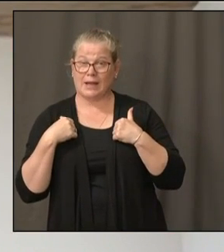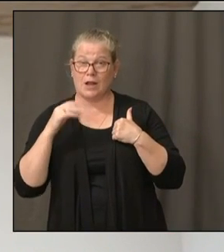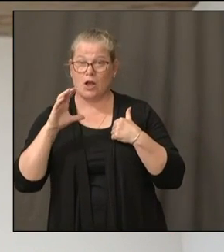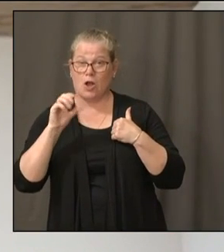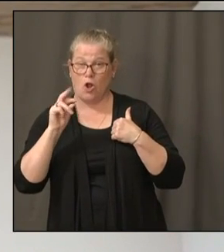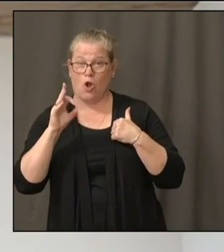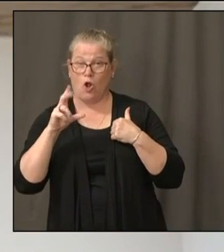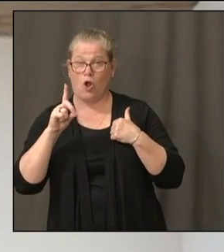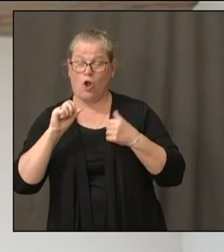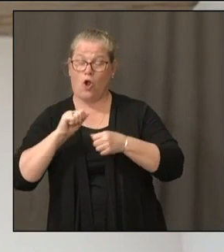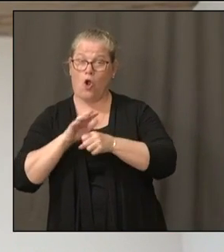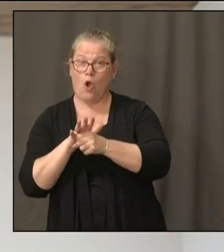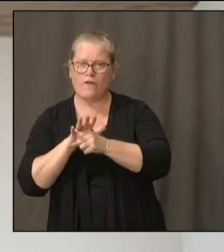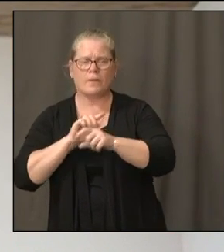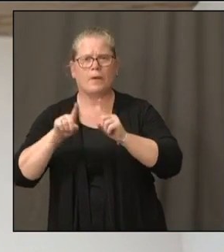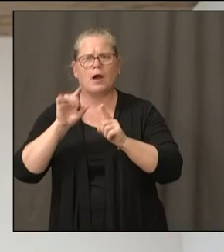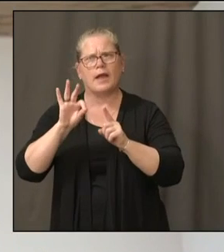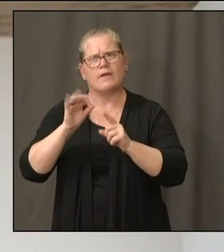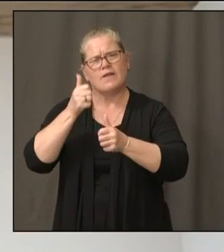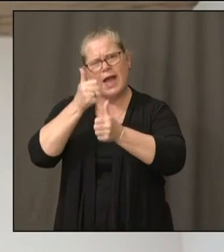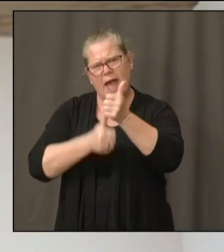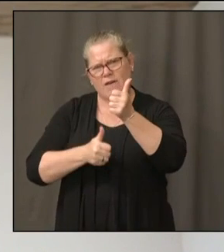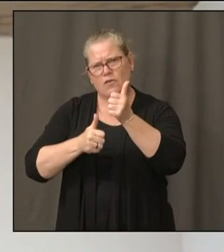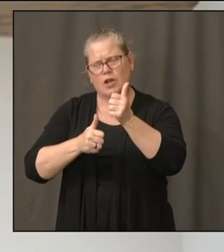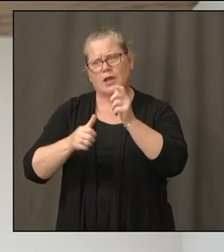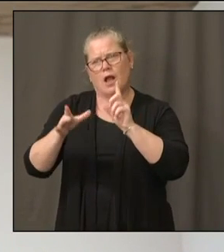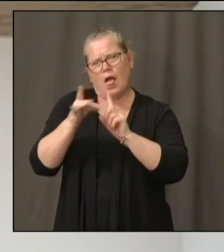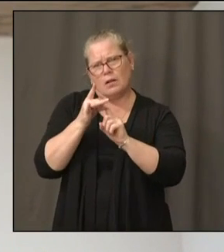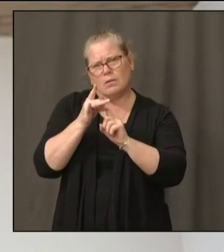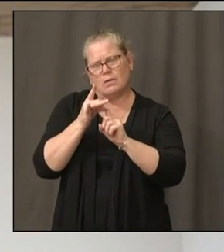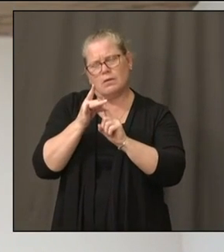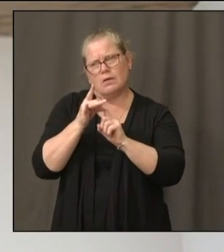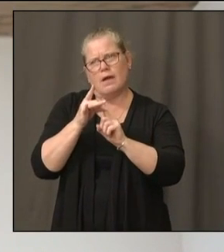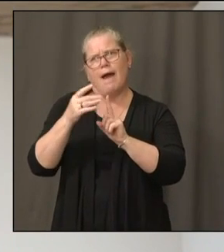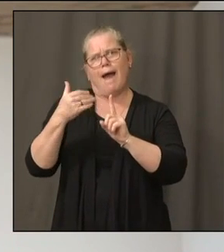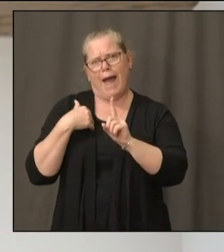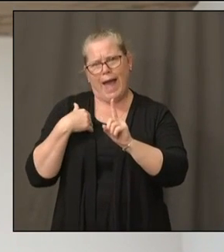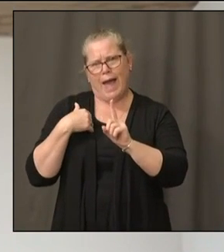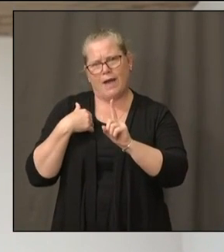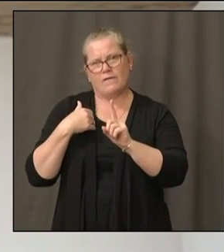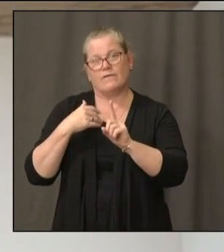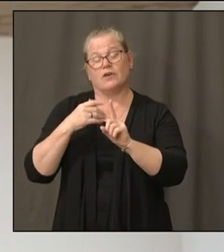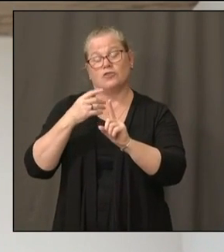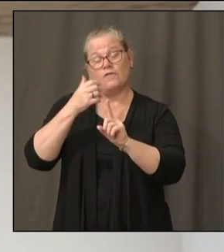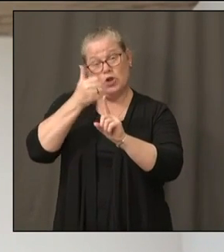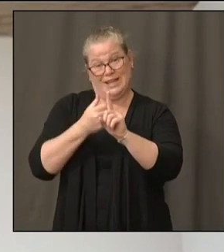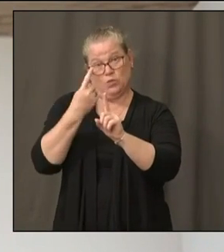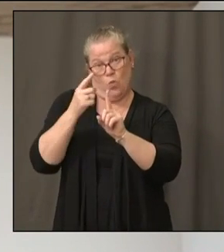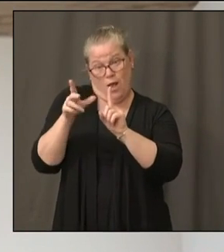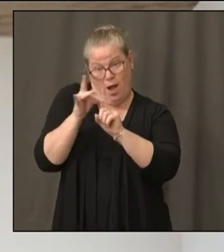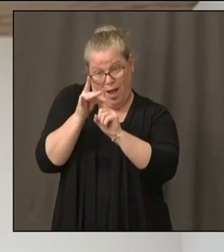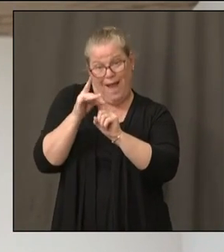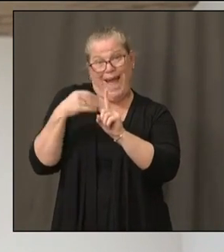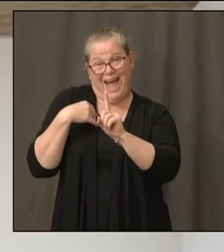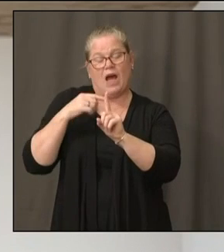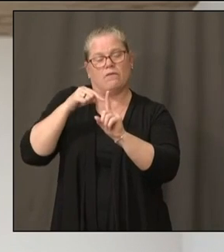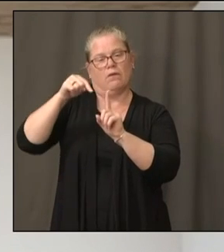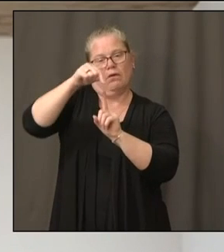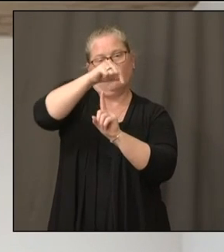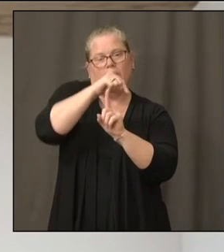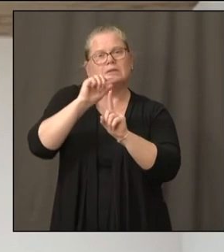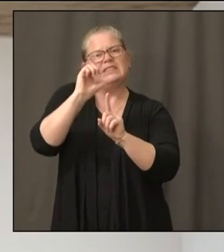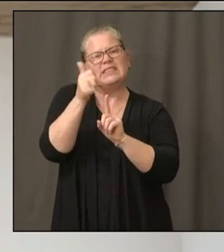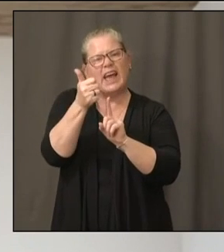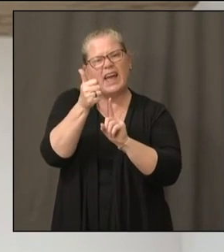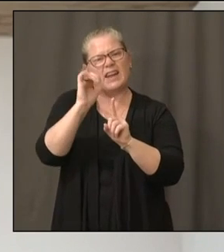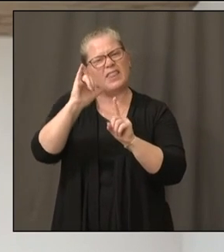positive case, then that would seem to be a lot more than 5% of the state. So could you just kind of clarify what that number